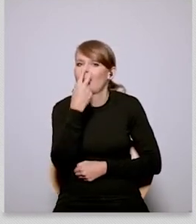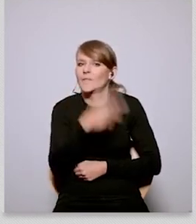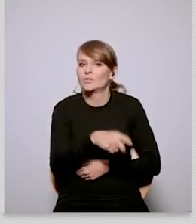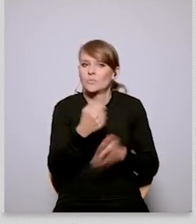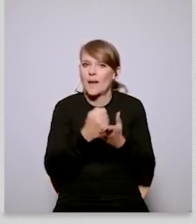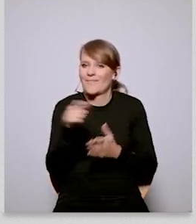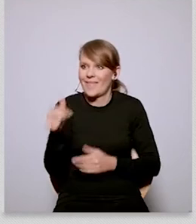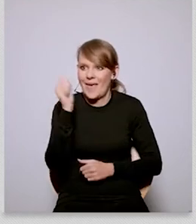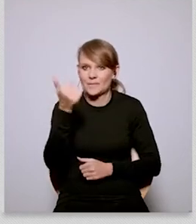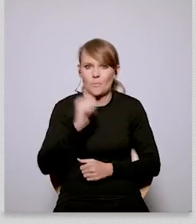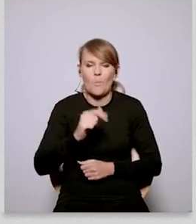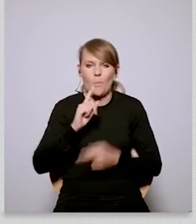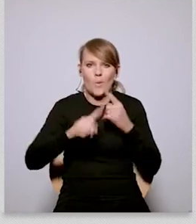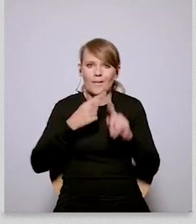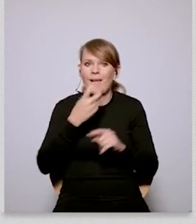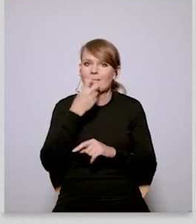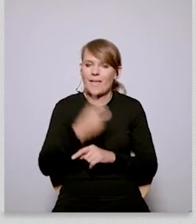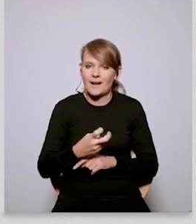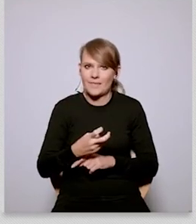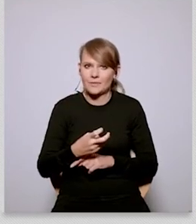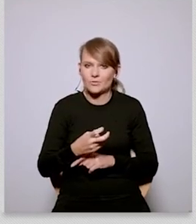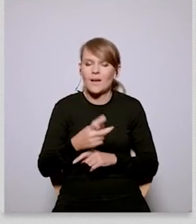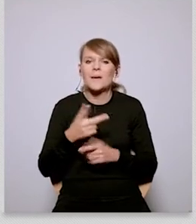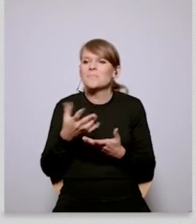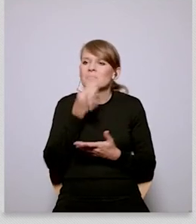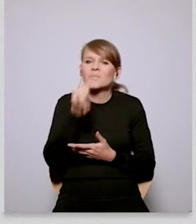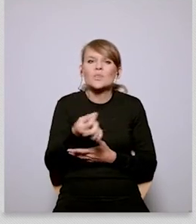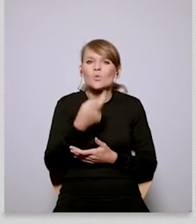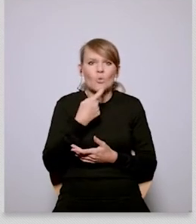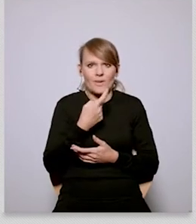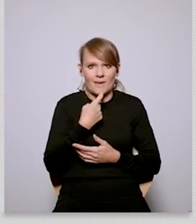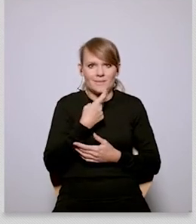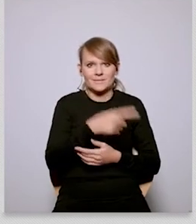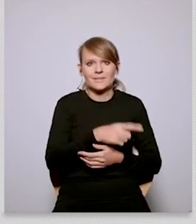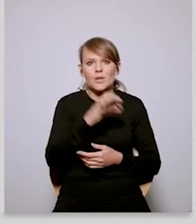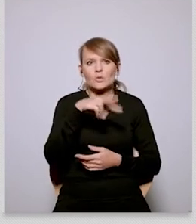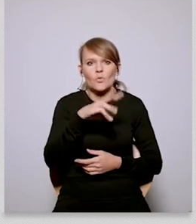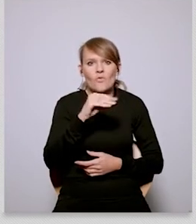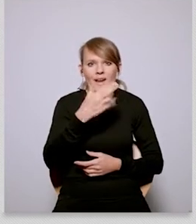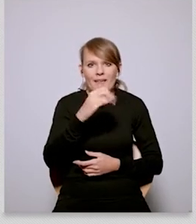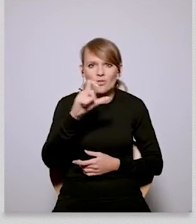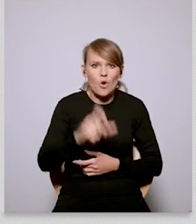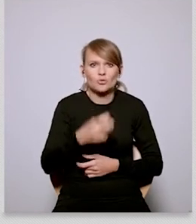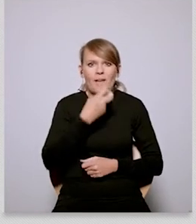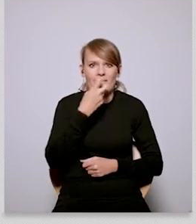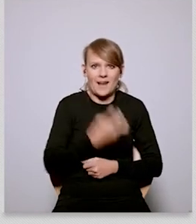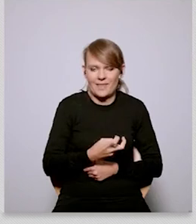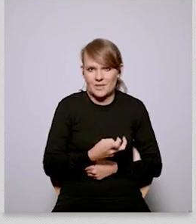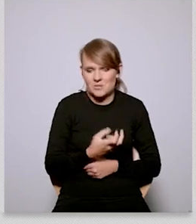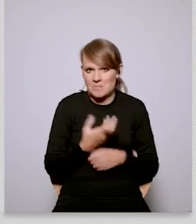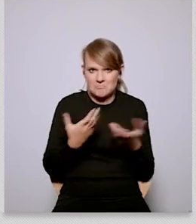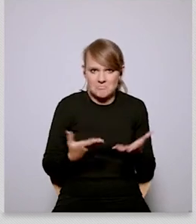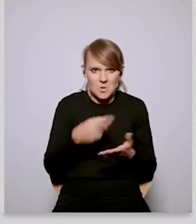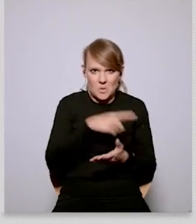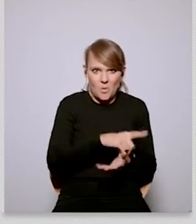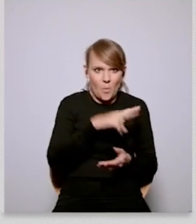but i'm really interested in your opinion uh as you are the the expert in the field of energy what is energy